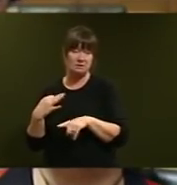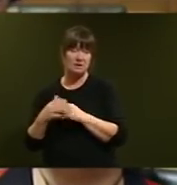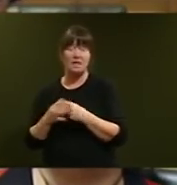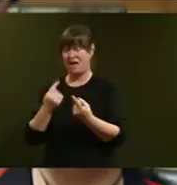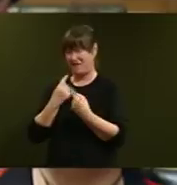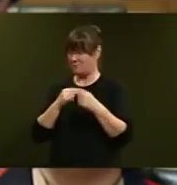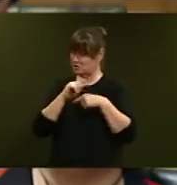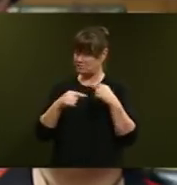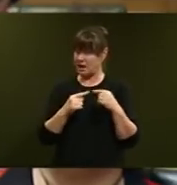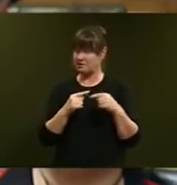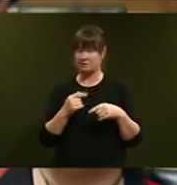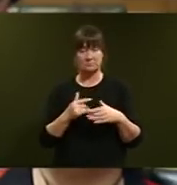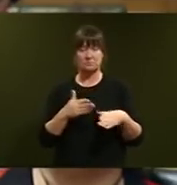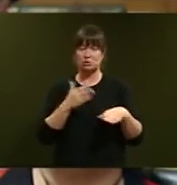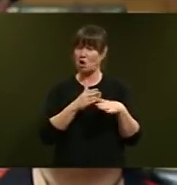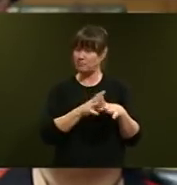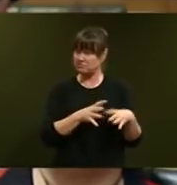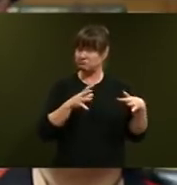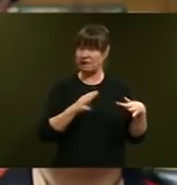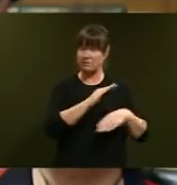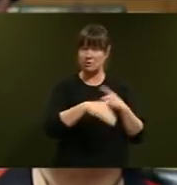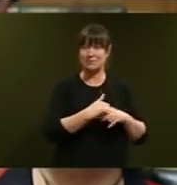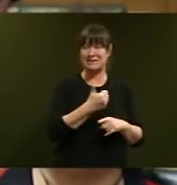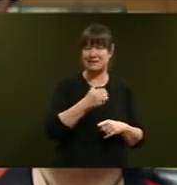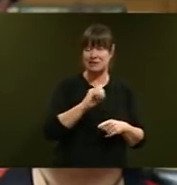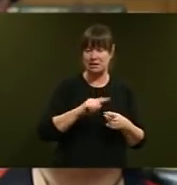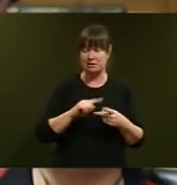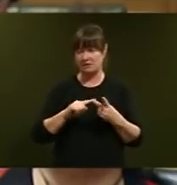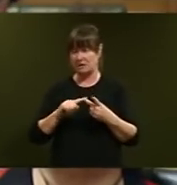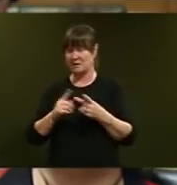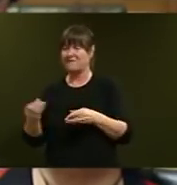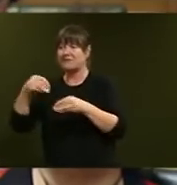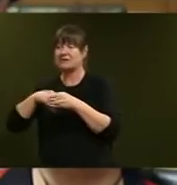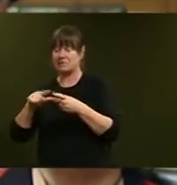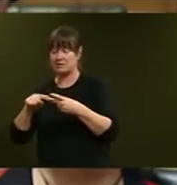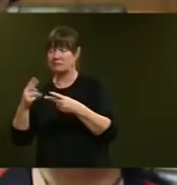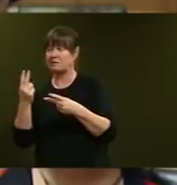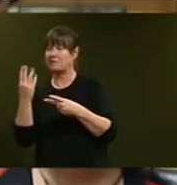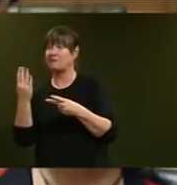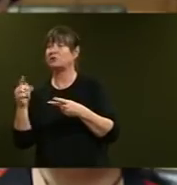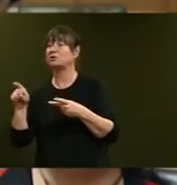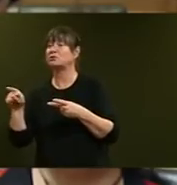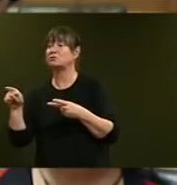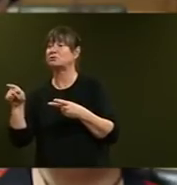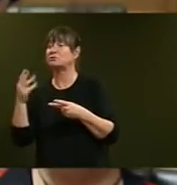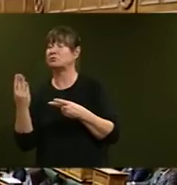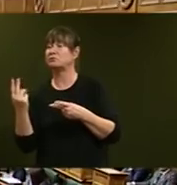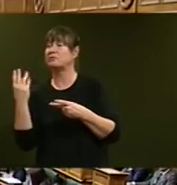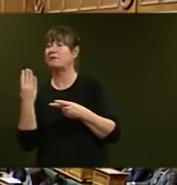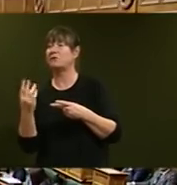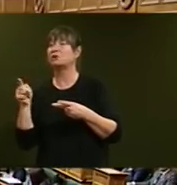about the increased number of jobs, 60, the increased investment, 42.5 million, the increased export receipts.